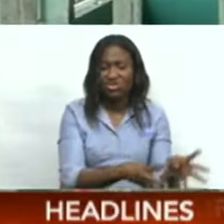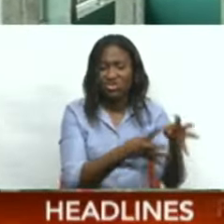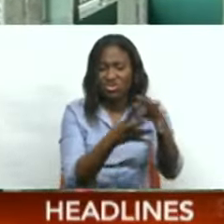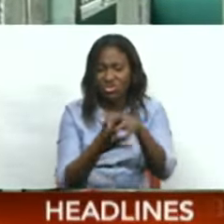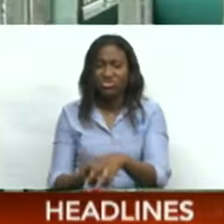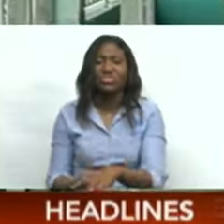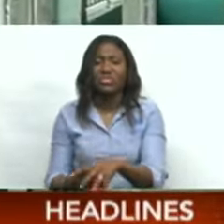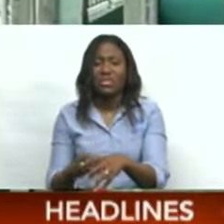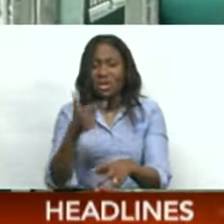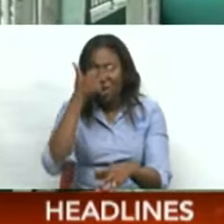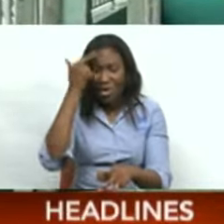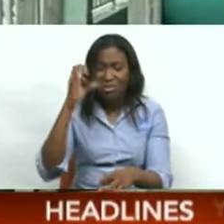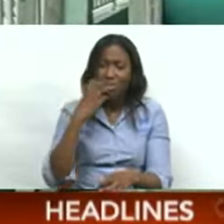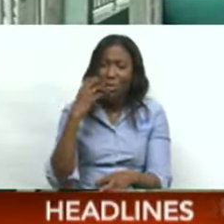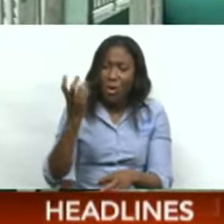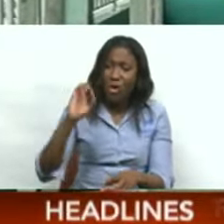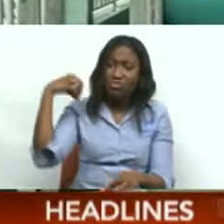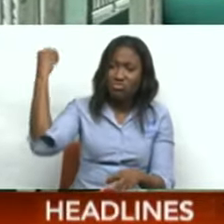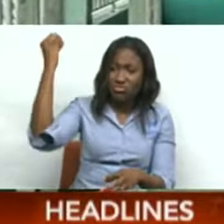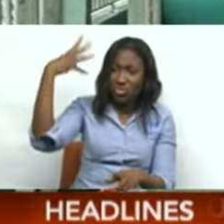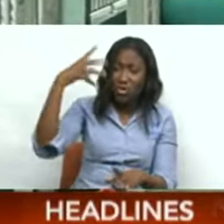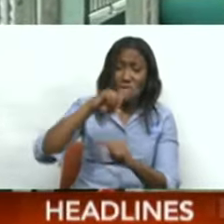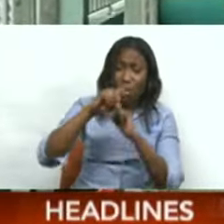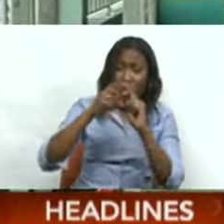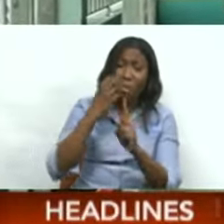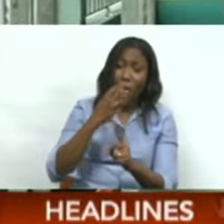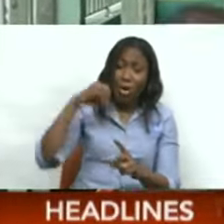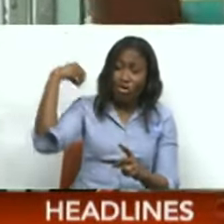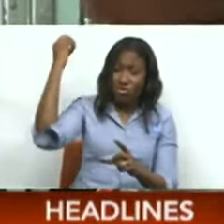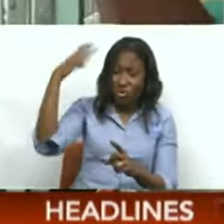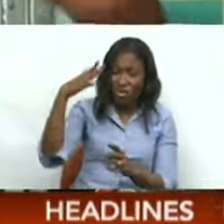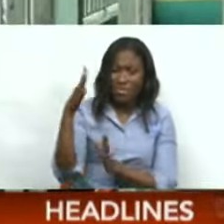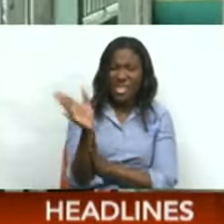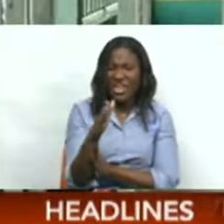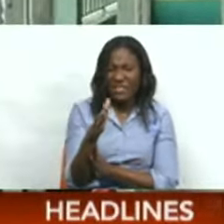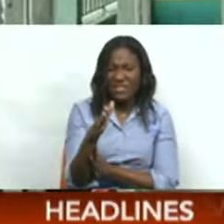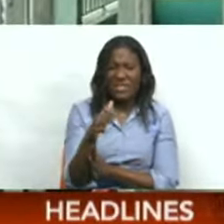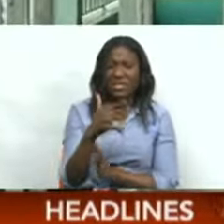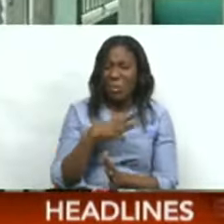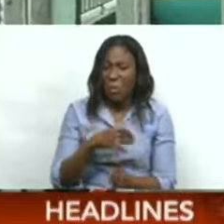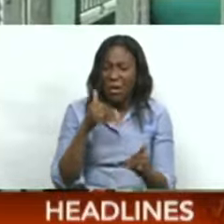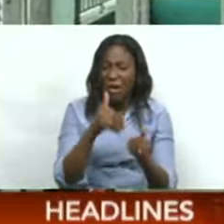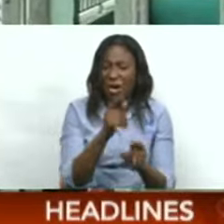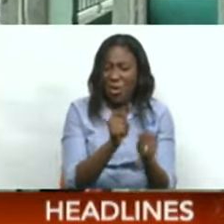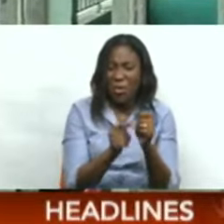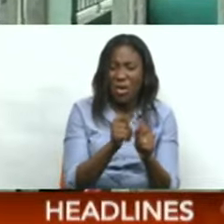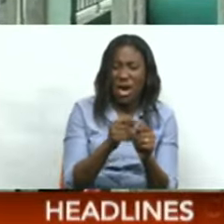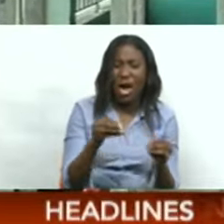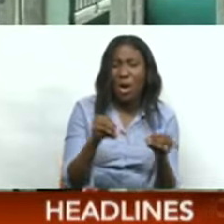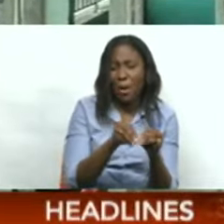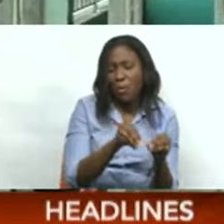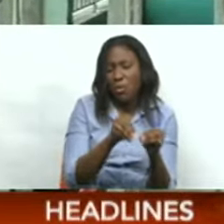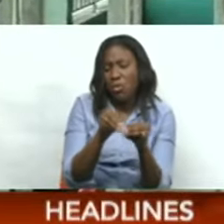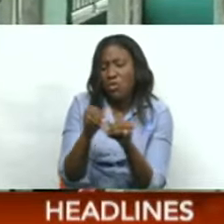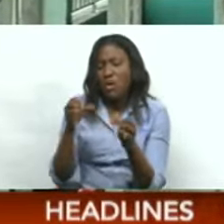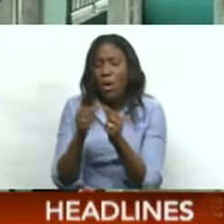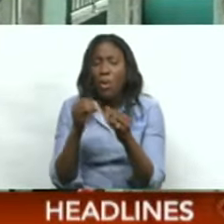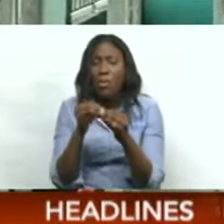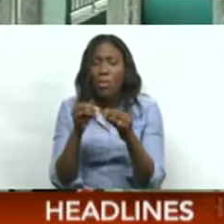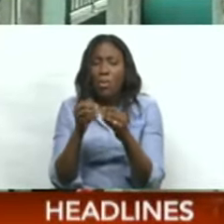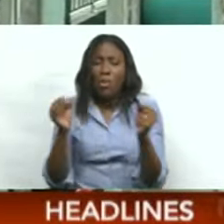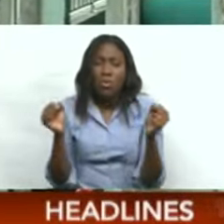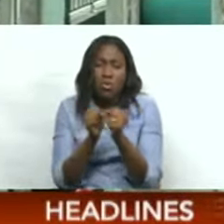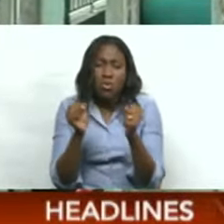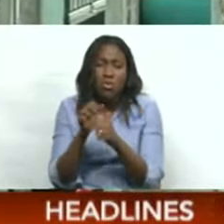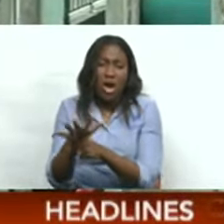right? So the temperatures outside will be very high and because of that the fish moves more cooler area. So if you have to really catch the fish, you have to go